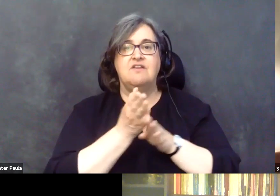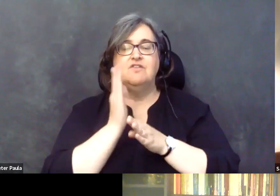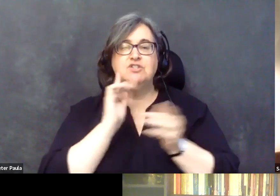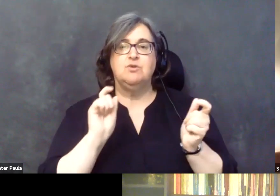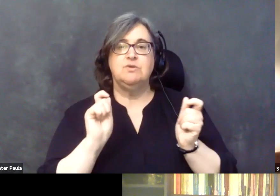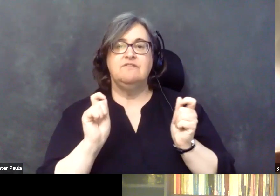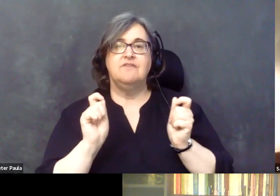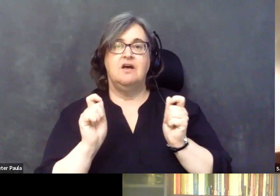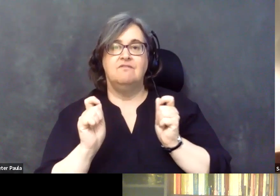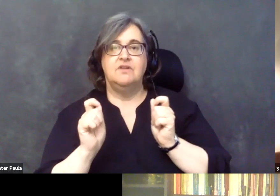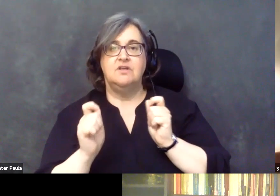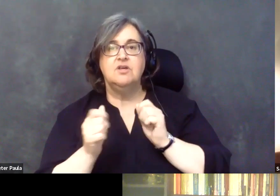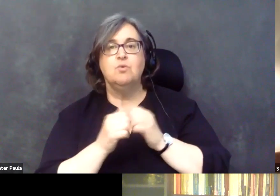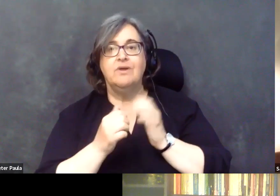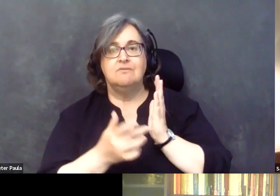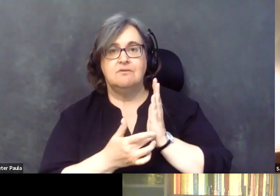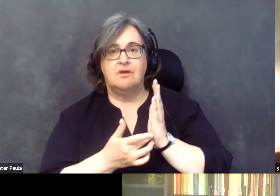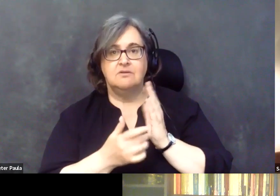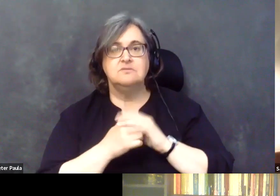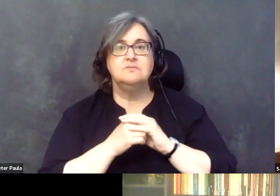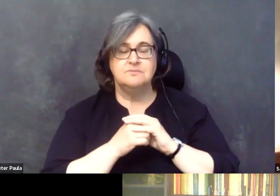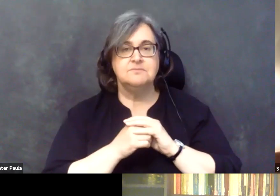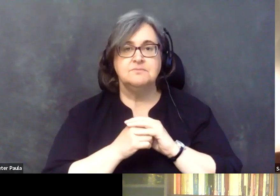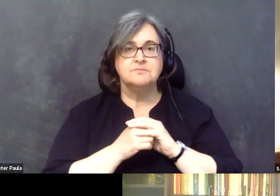with technology. Um,